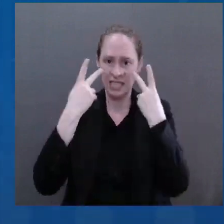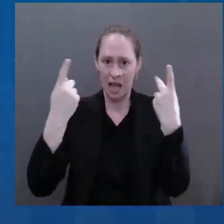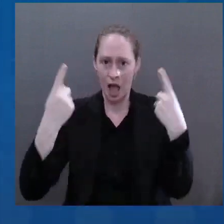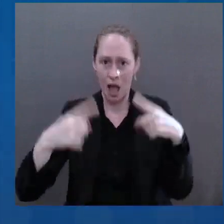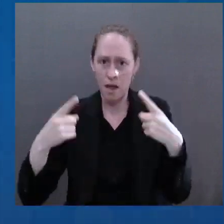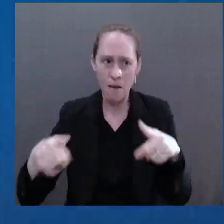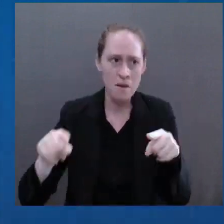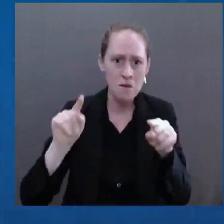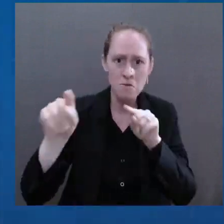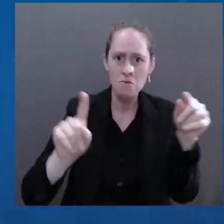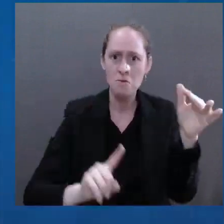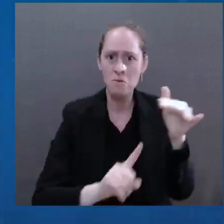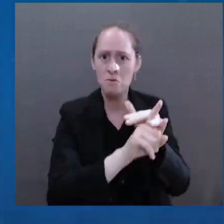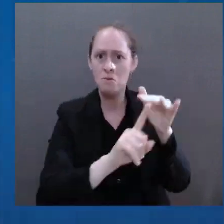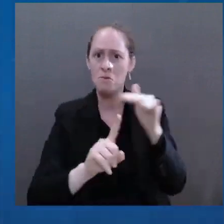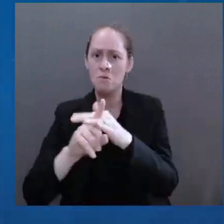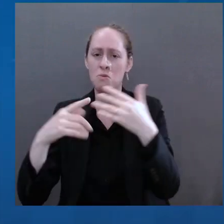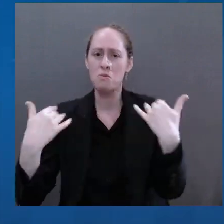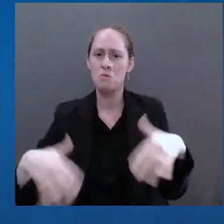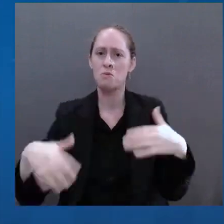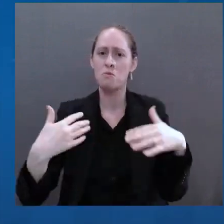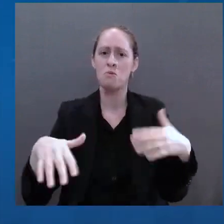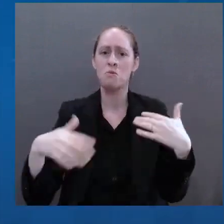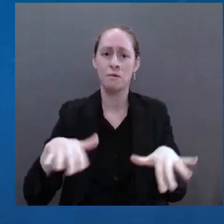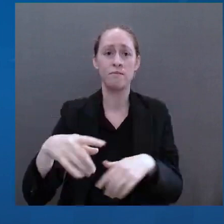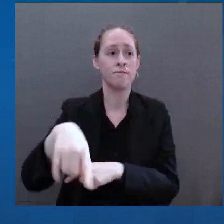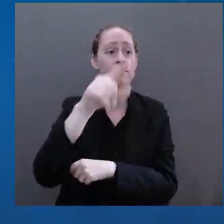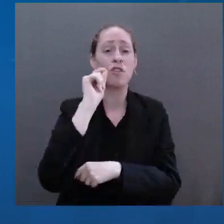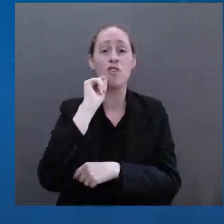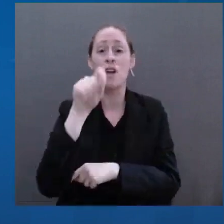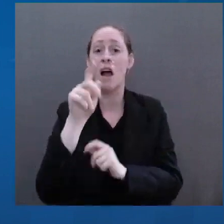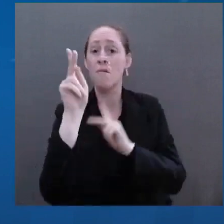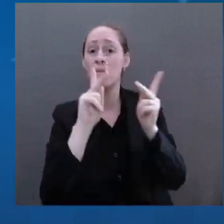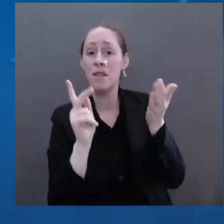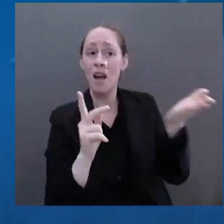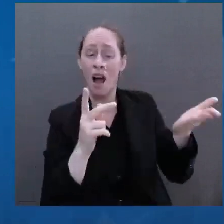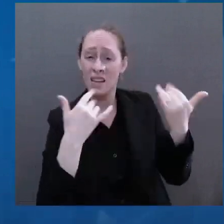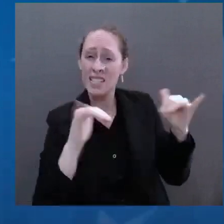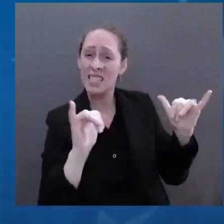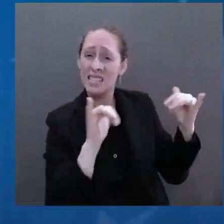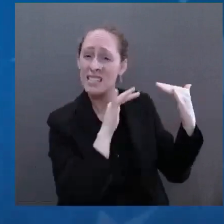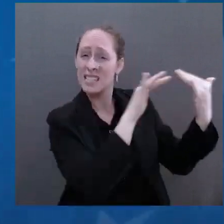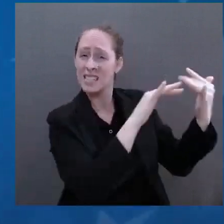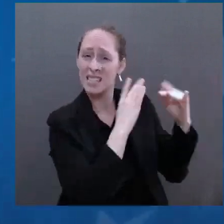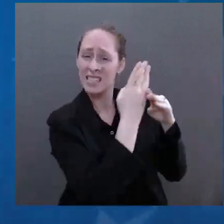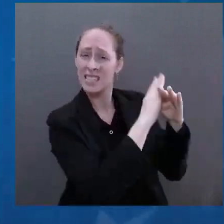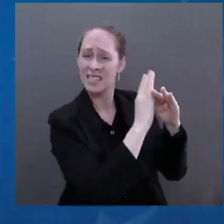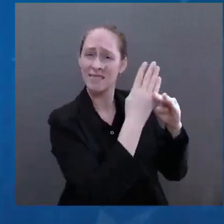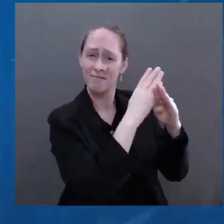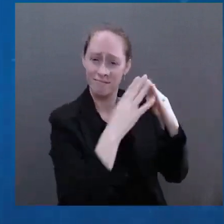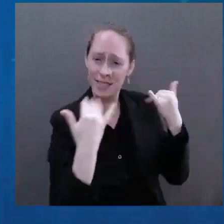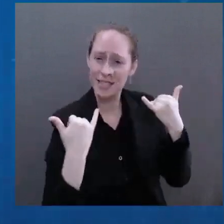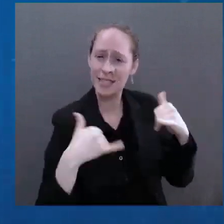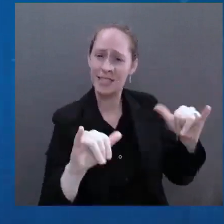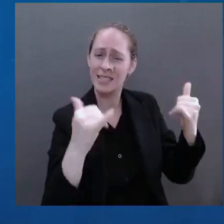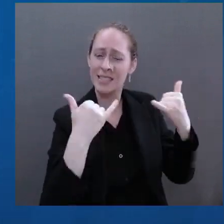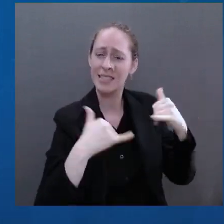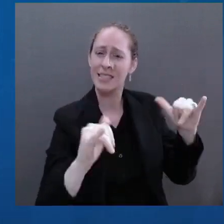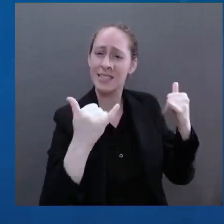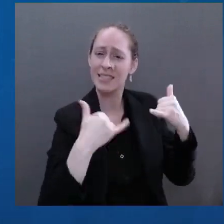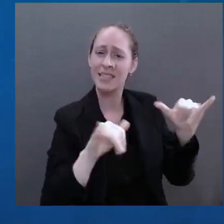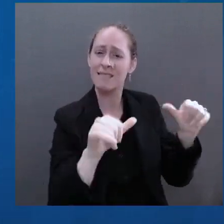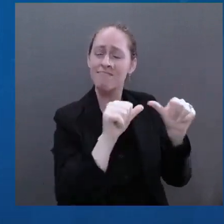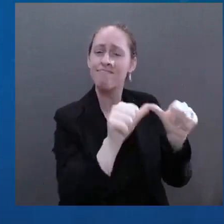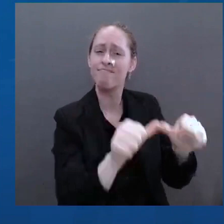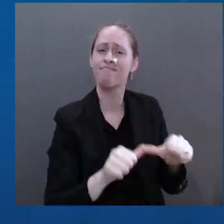essential democratic principles that unite all free people. The rule of law, fair and free